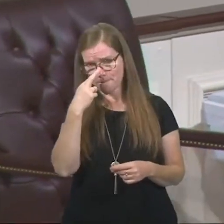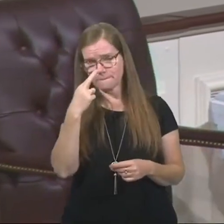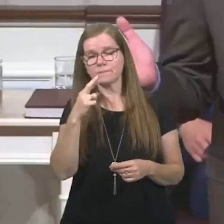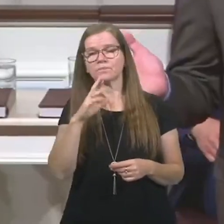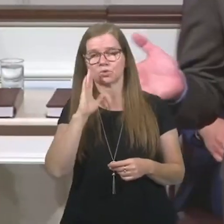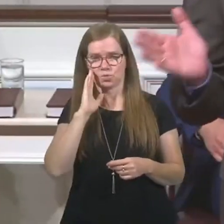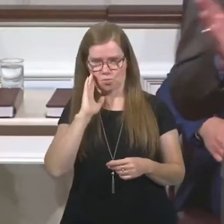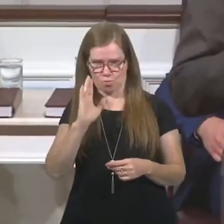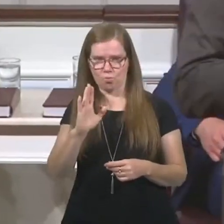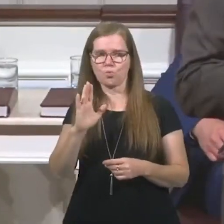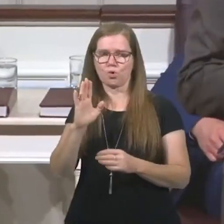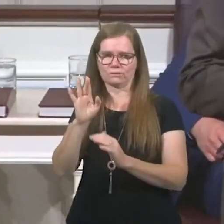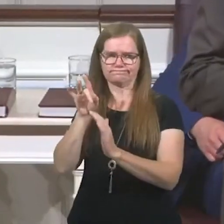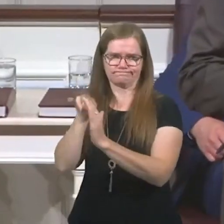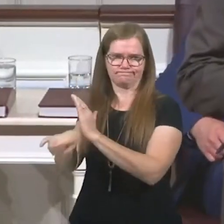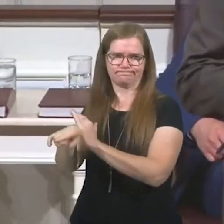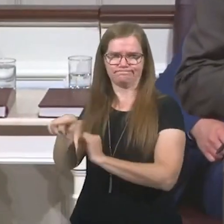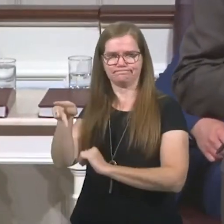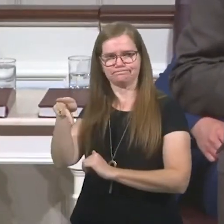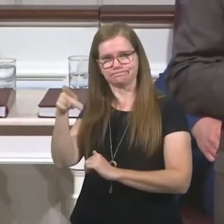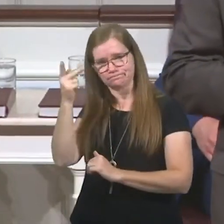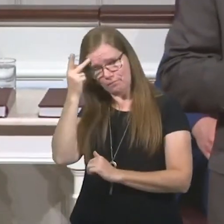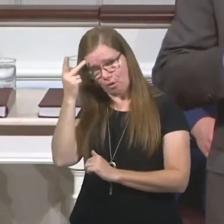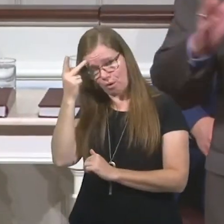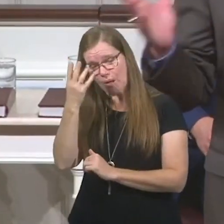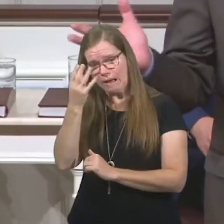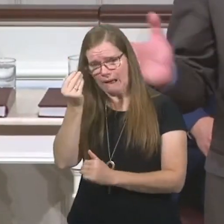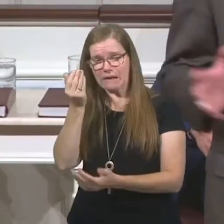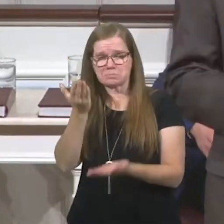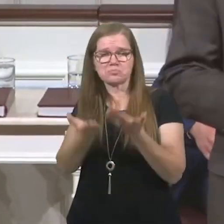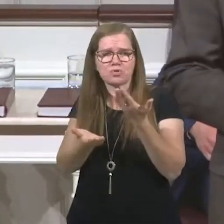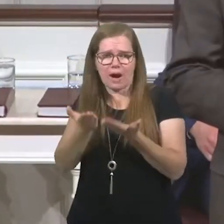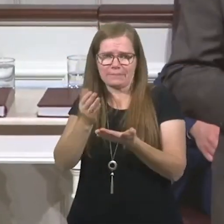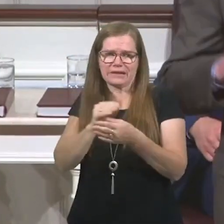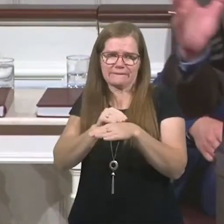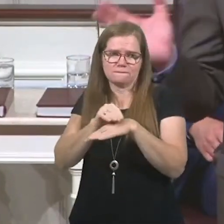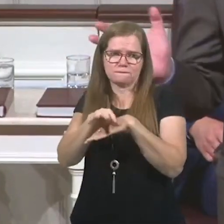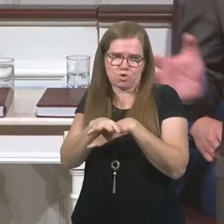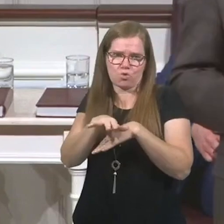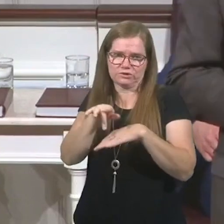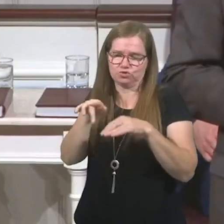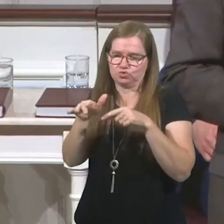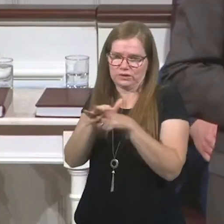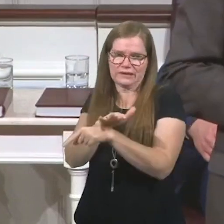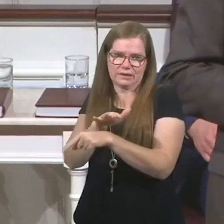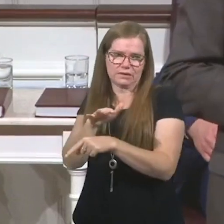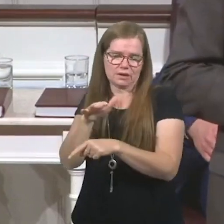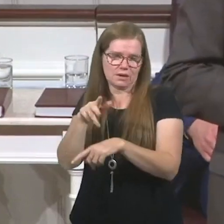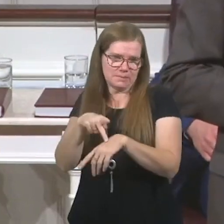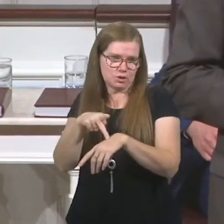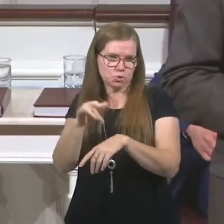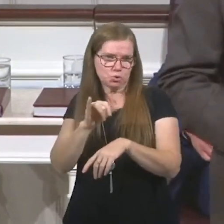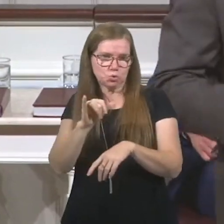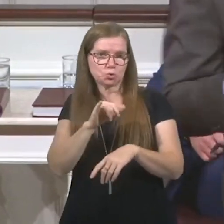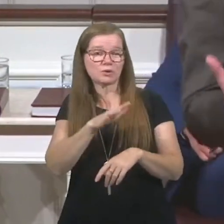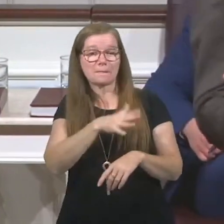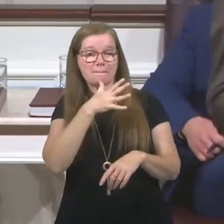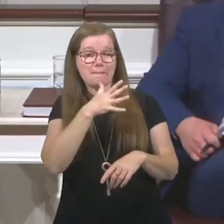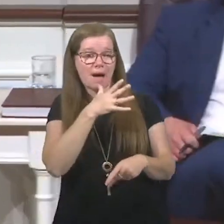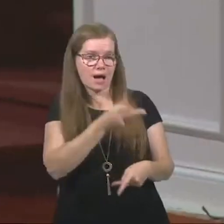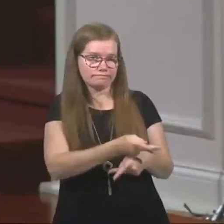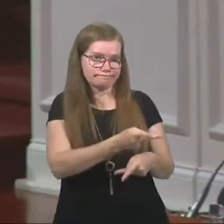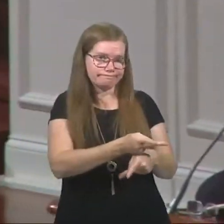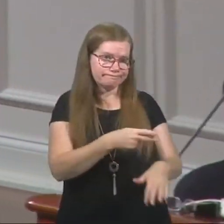the life of Paul, and probably Peter in some way. He didn't live, but he was raised by his mother and really had no